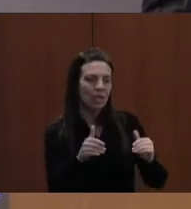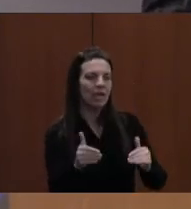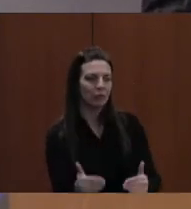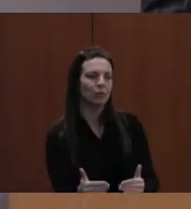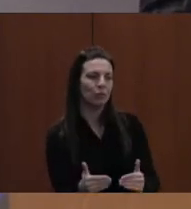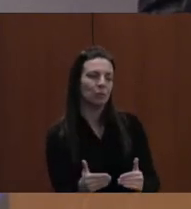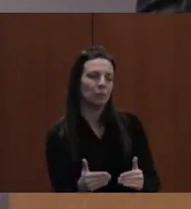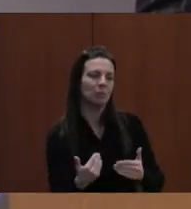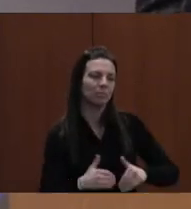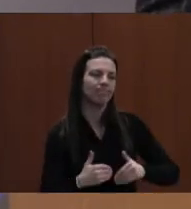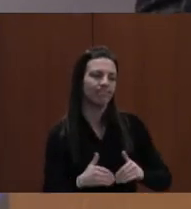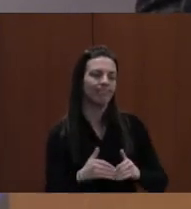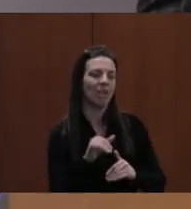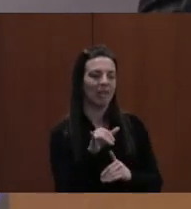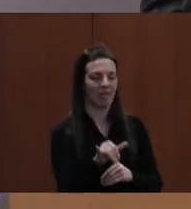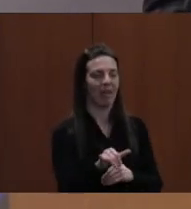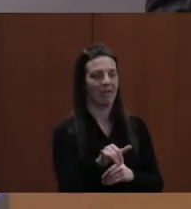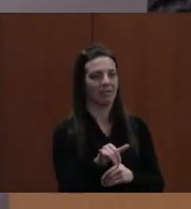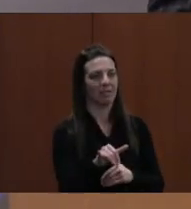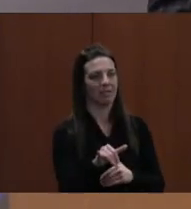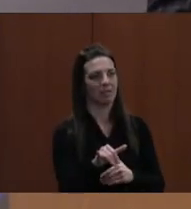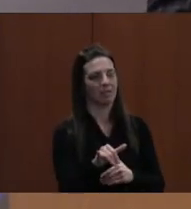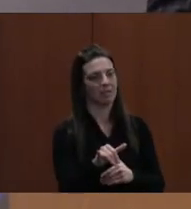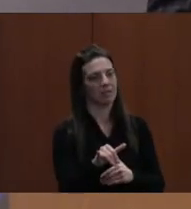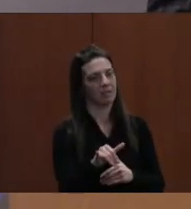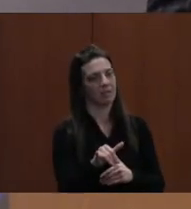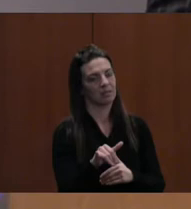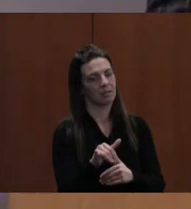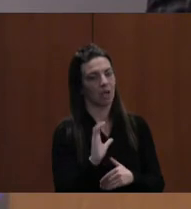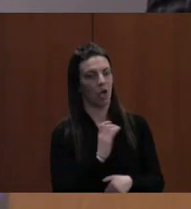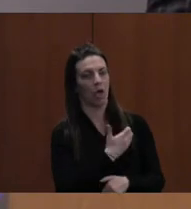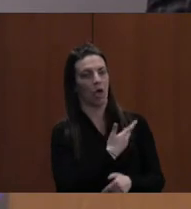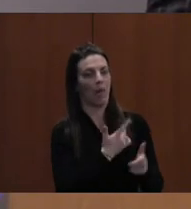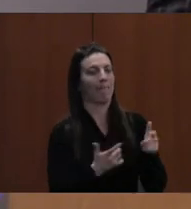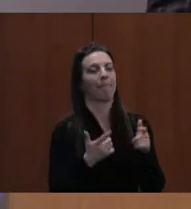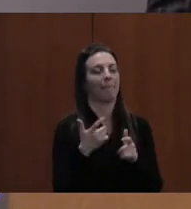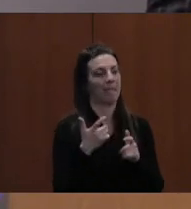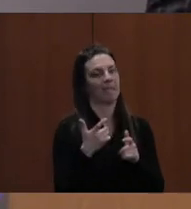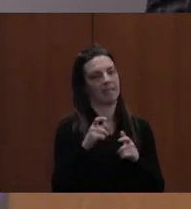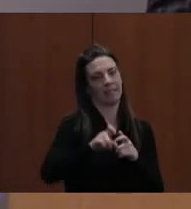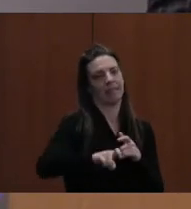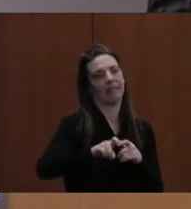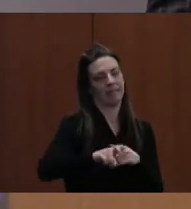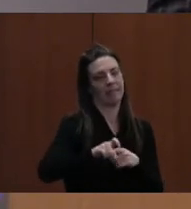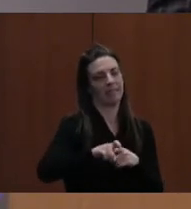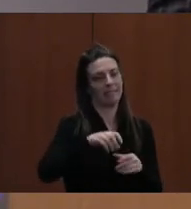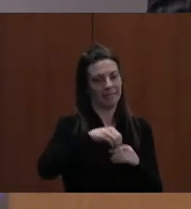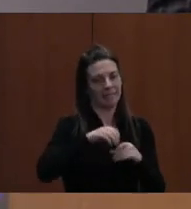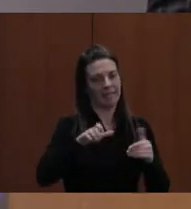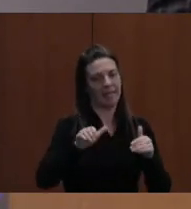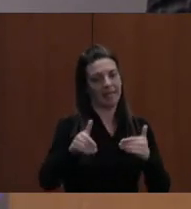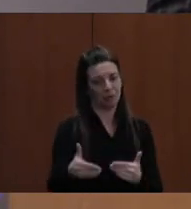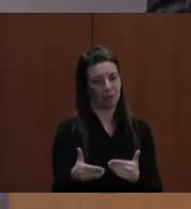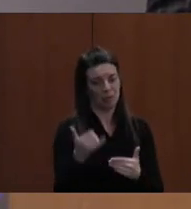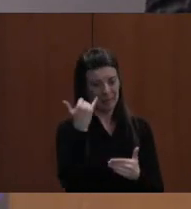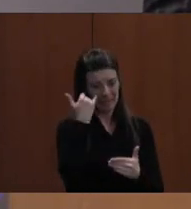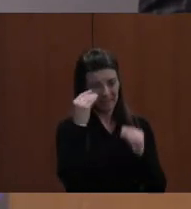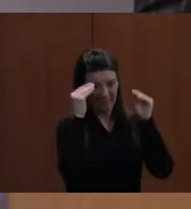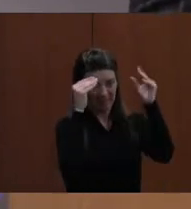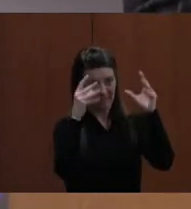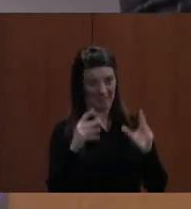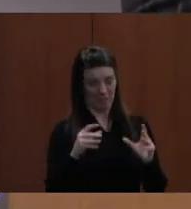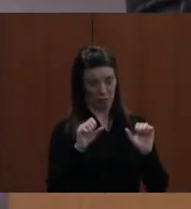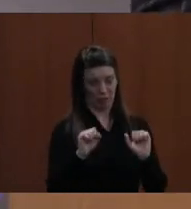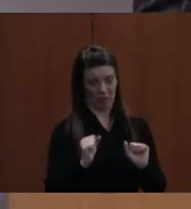the most critical need is. If a teacher is able to be in front of 20